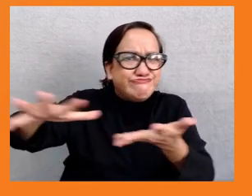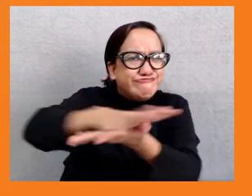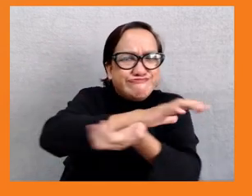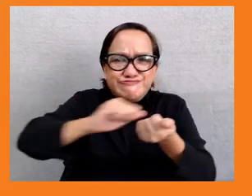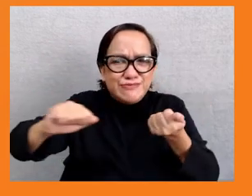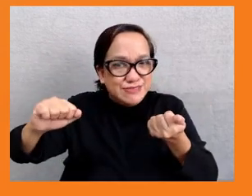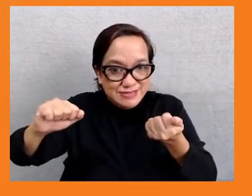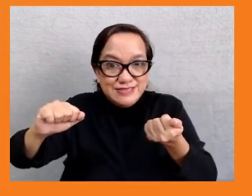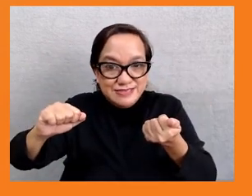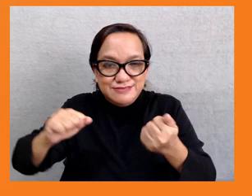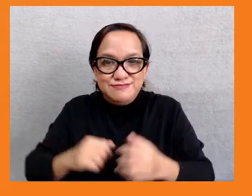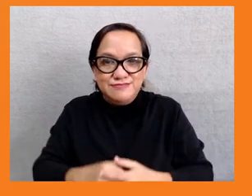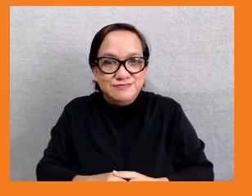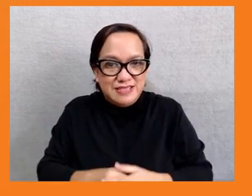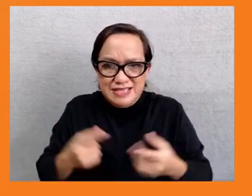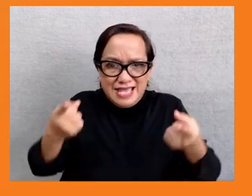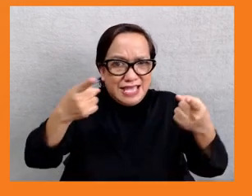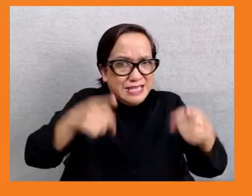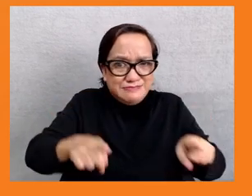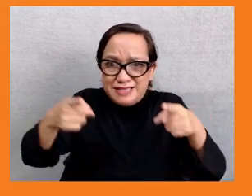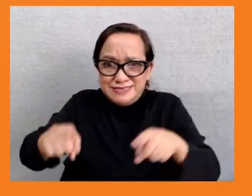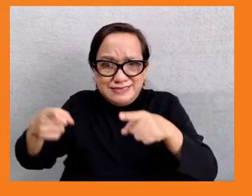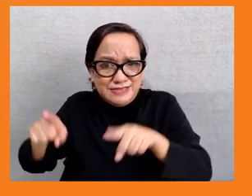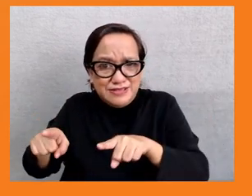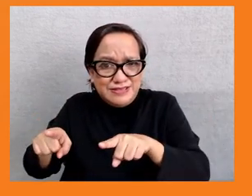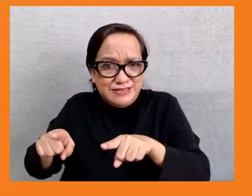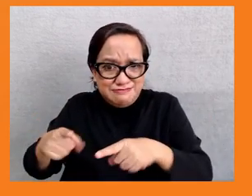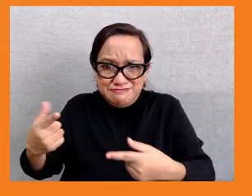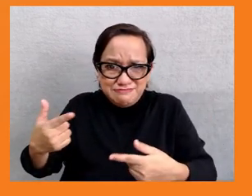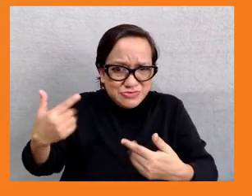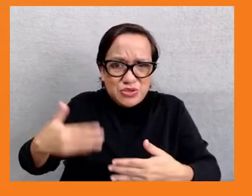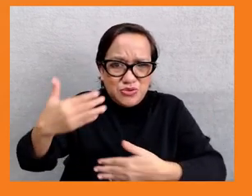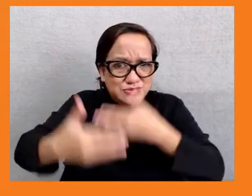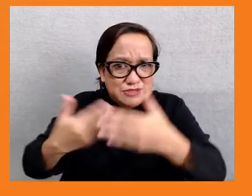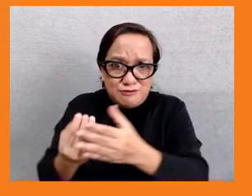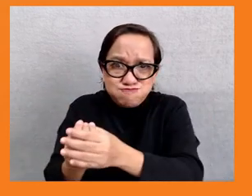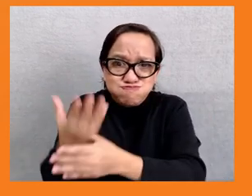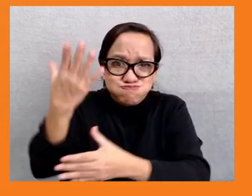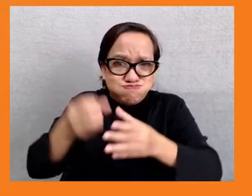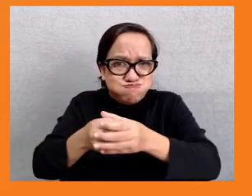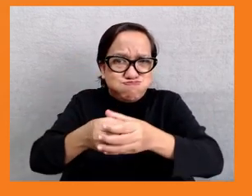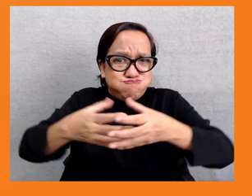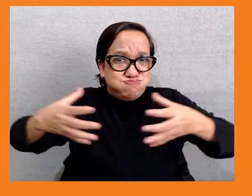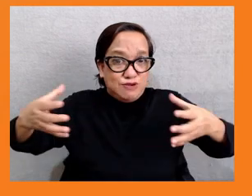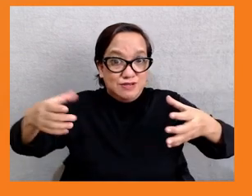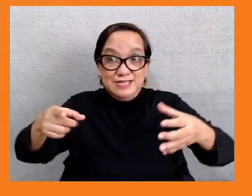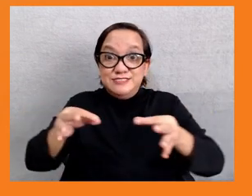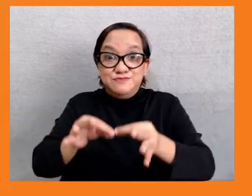as along with the process of growth are really actually important and should be given high priority.